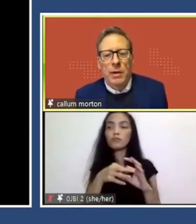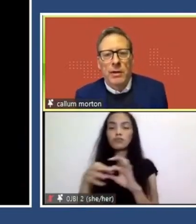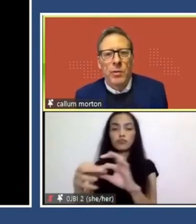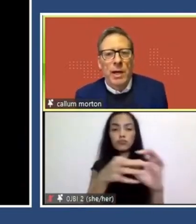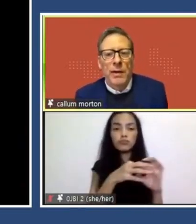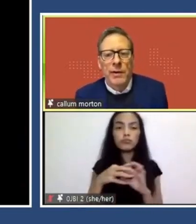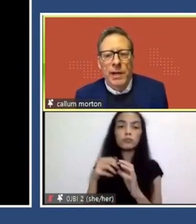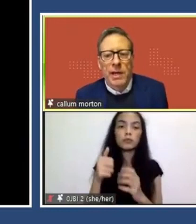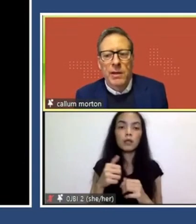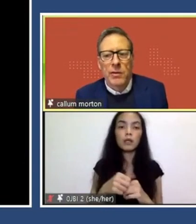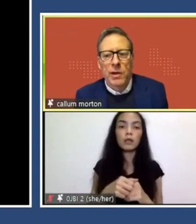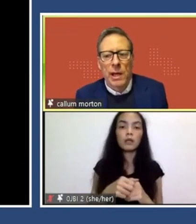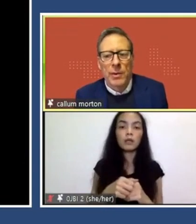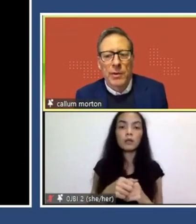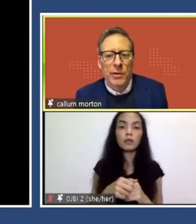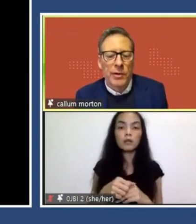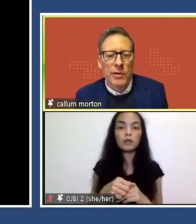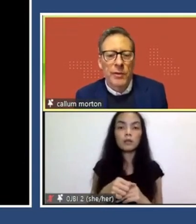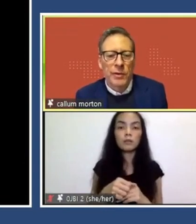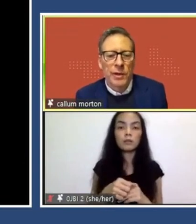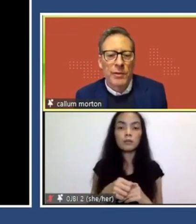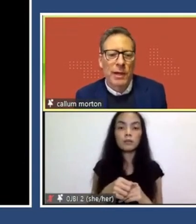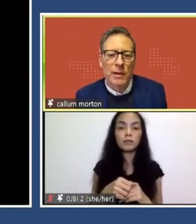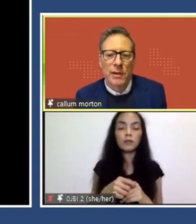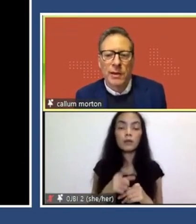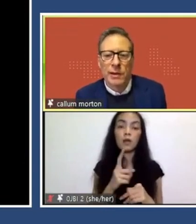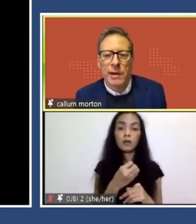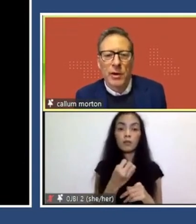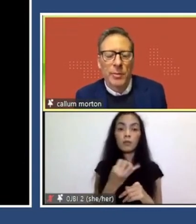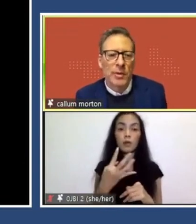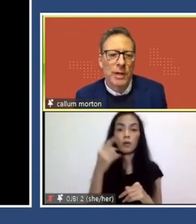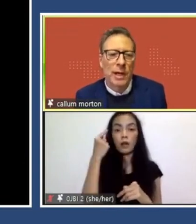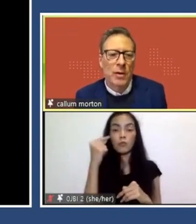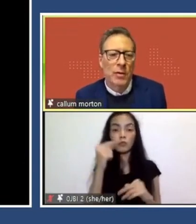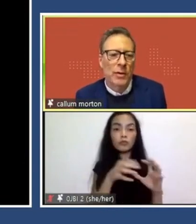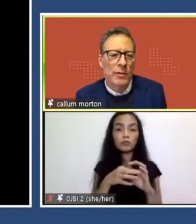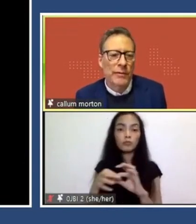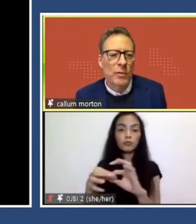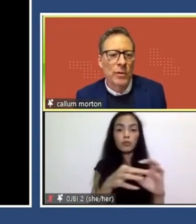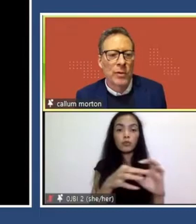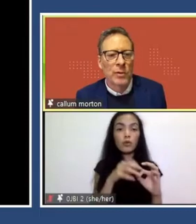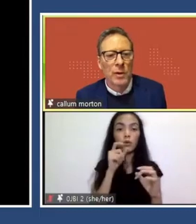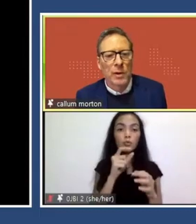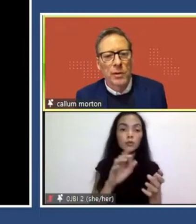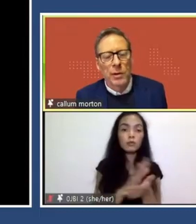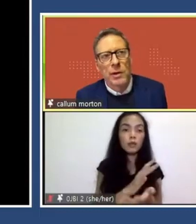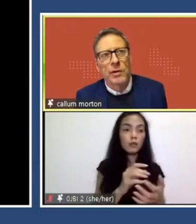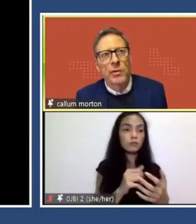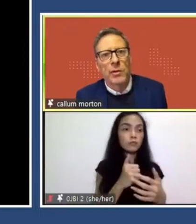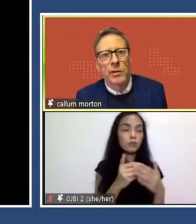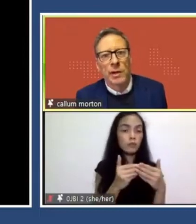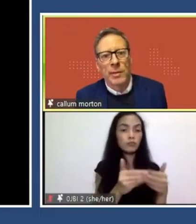And, you know, indeed, we are very keen to collaborate across the university, recognising the great opportunity our context afford. So,